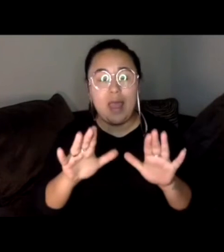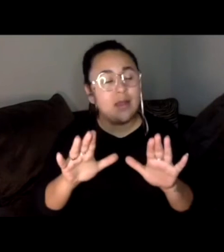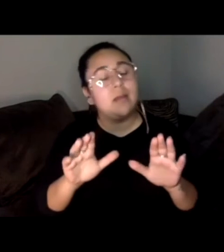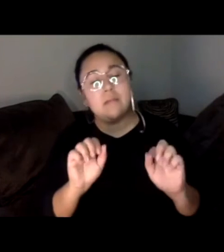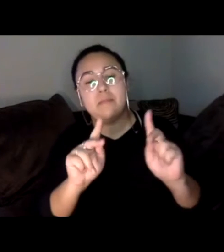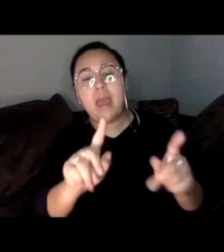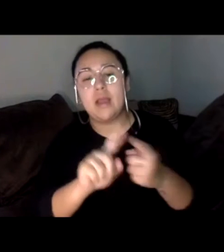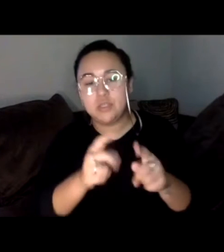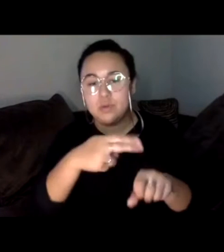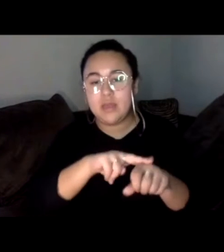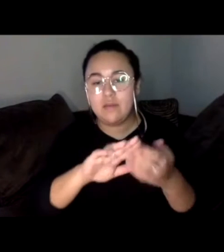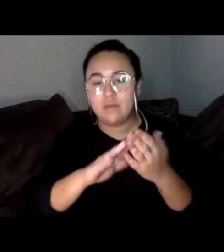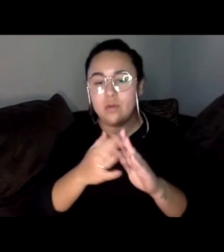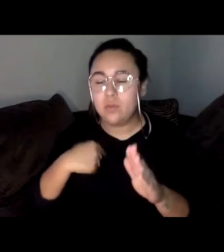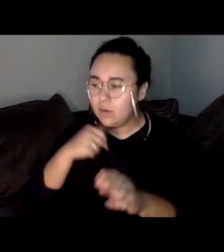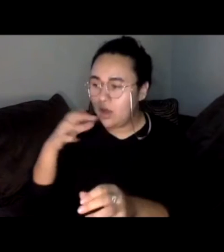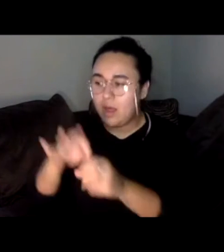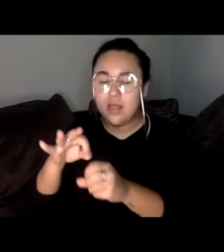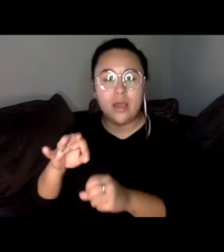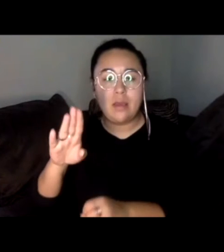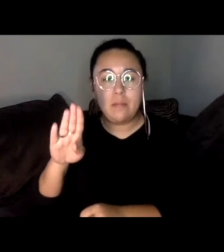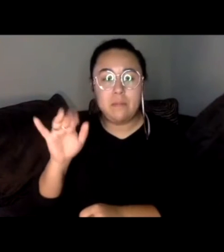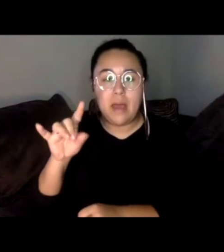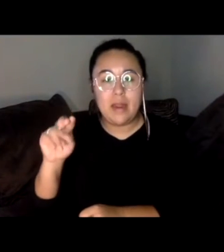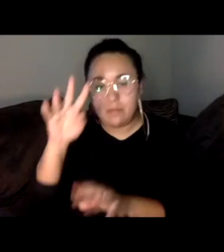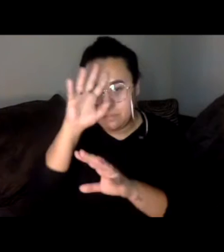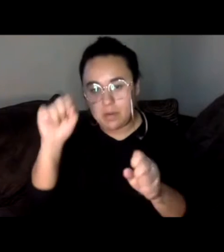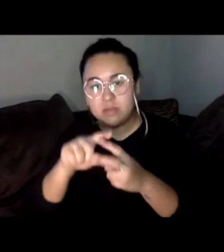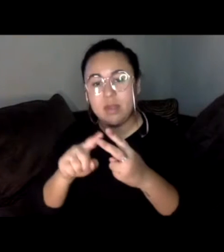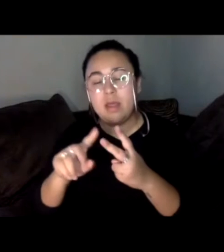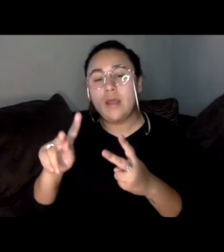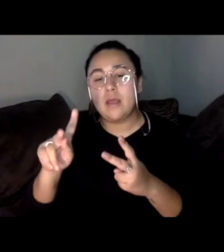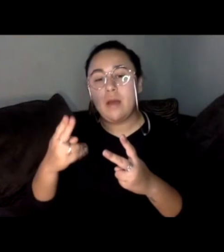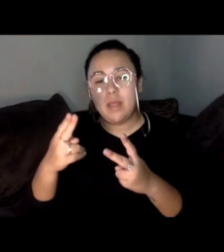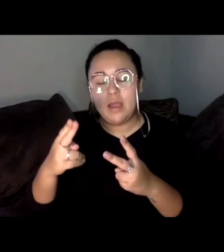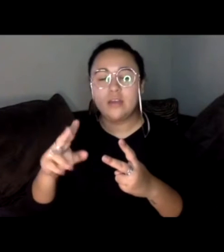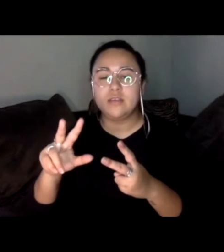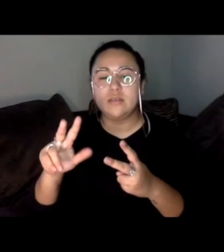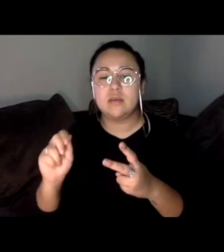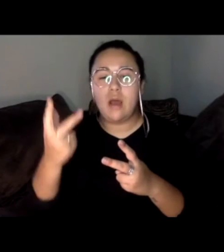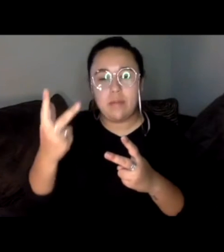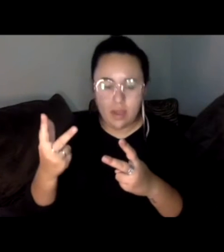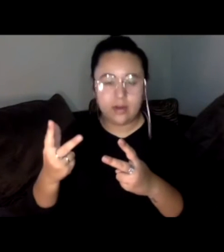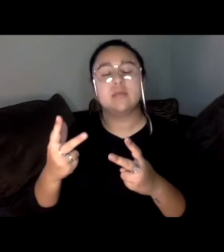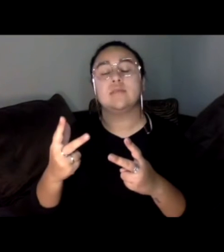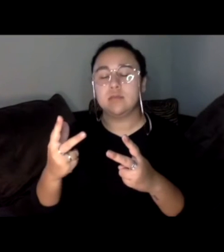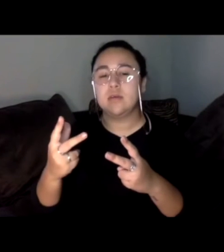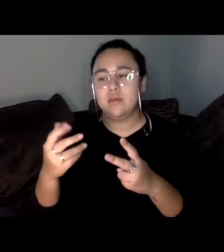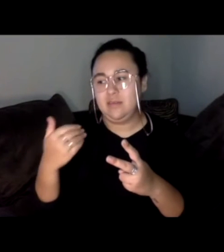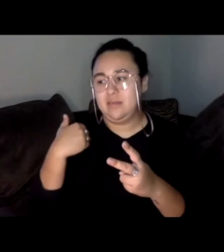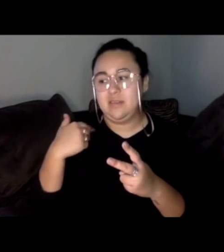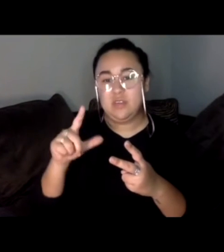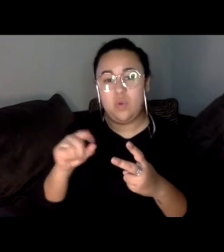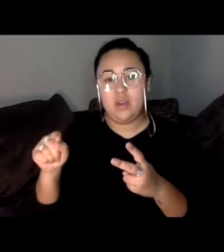elect President Biden and Vice President Kamala Harris in 2020 to then turn around and elect a Trump ally into the governor's office in 2021.